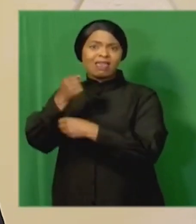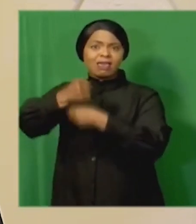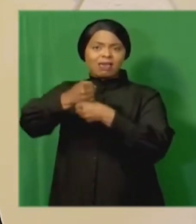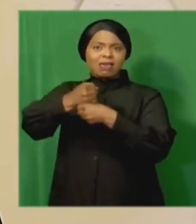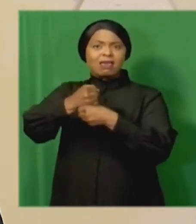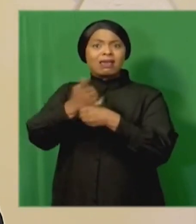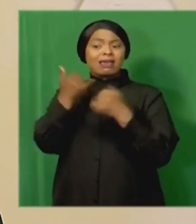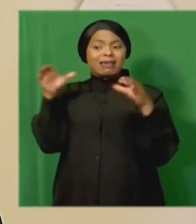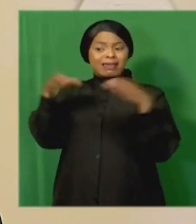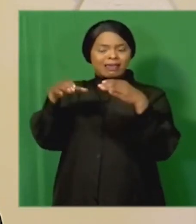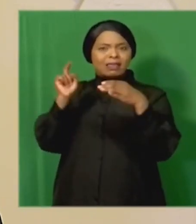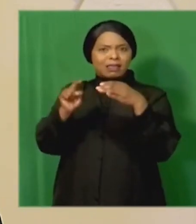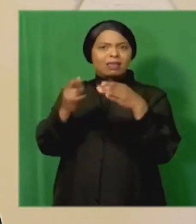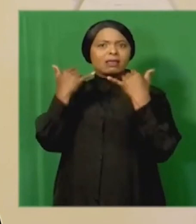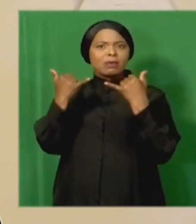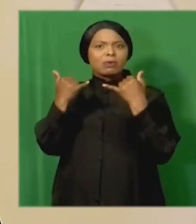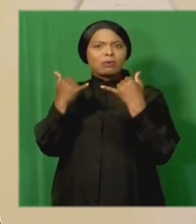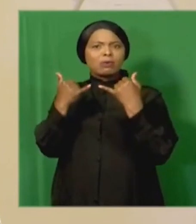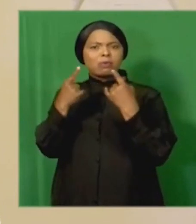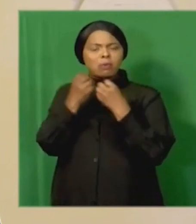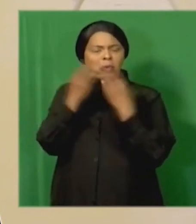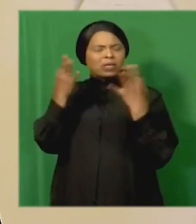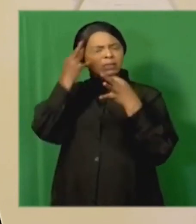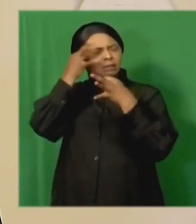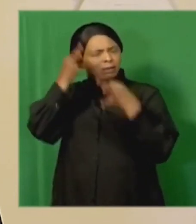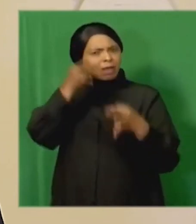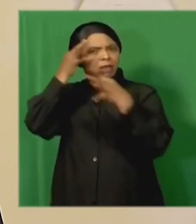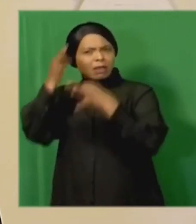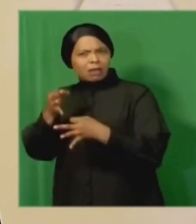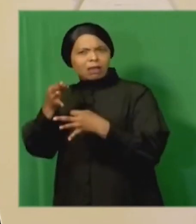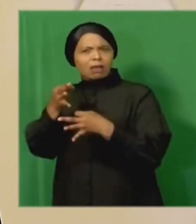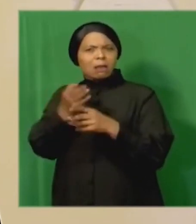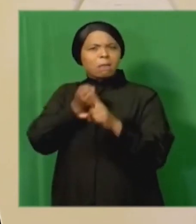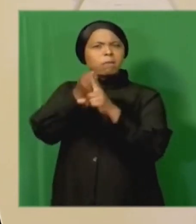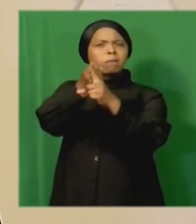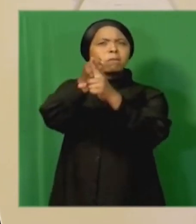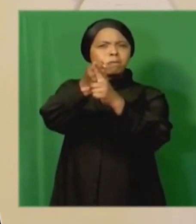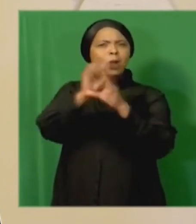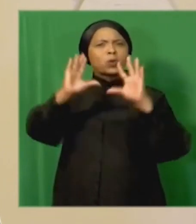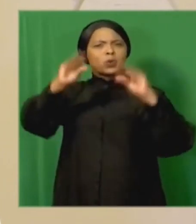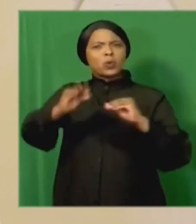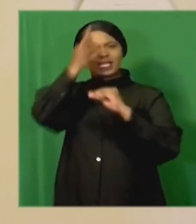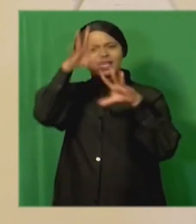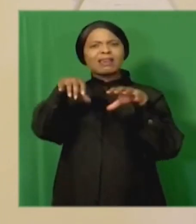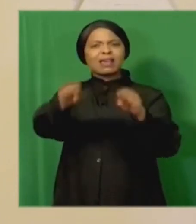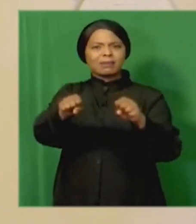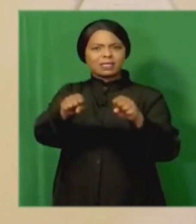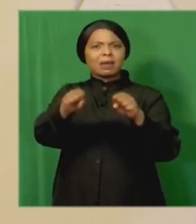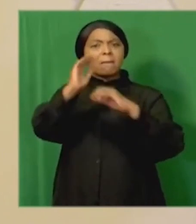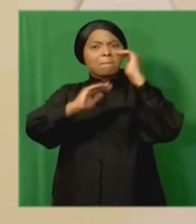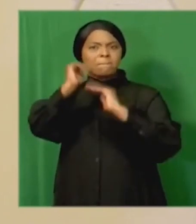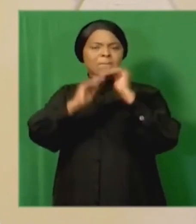administration was taking decisive steps to end state capture and rebuild our institutions.